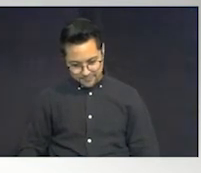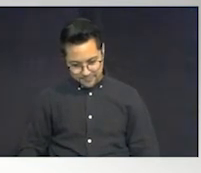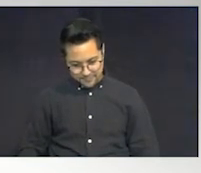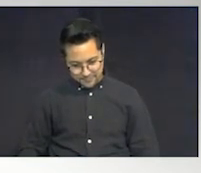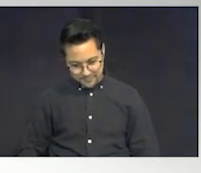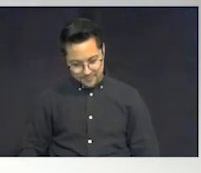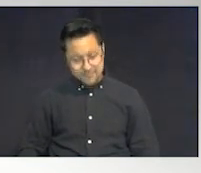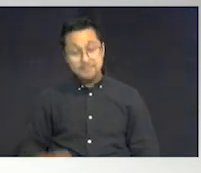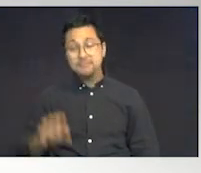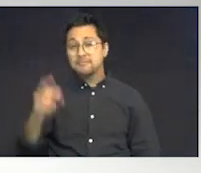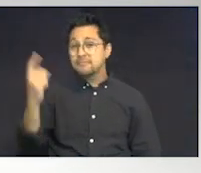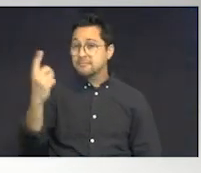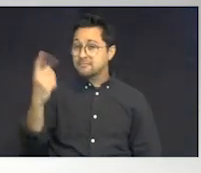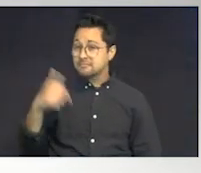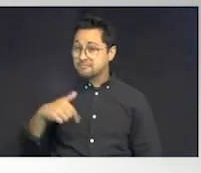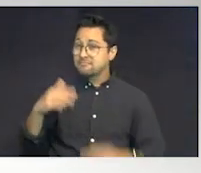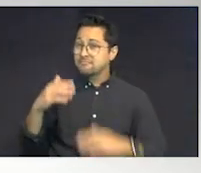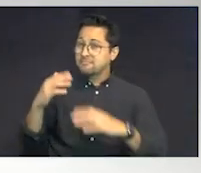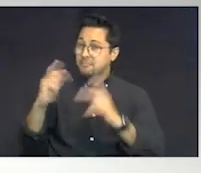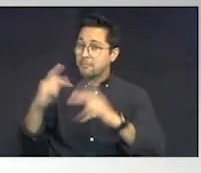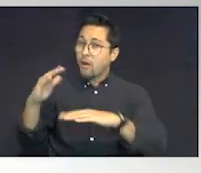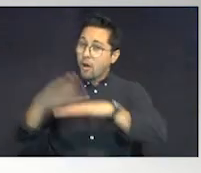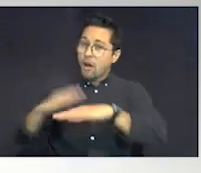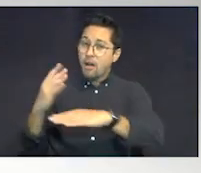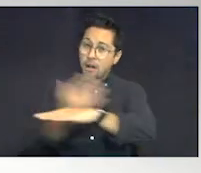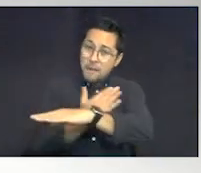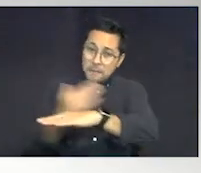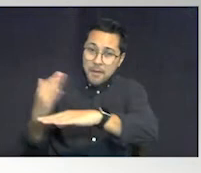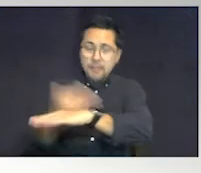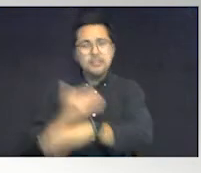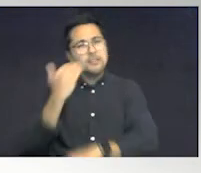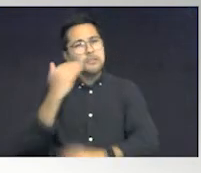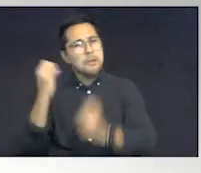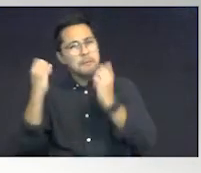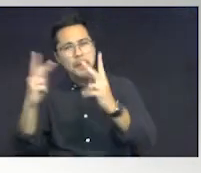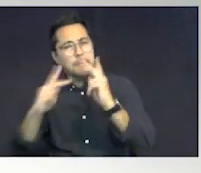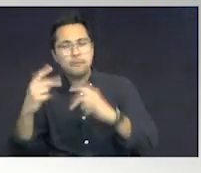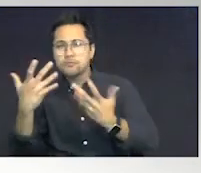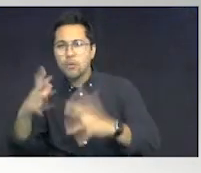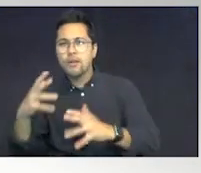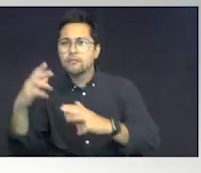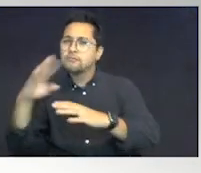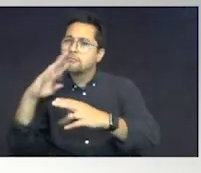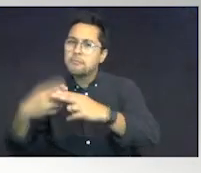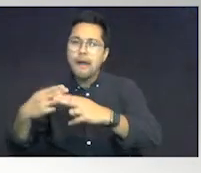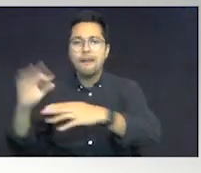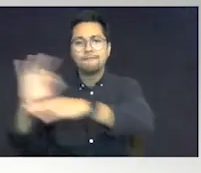There are some in the spectrum, and I know that many parents do not like to talk about the functioning level.